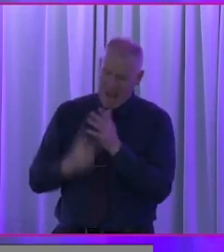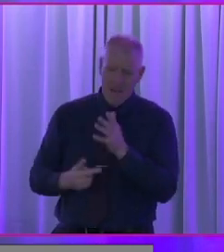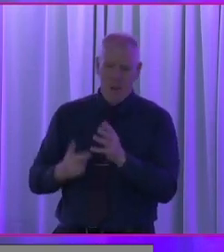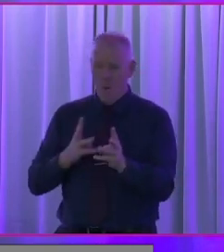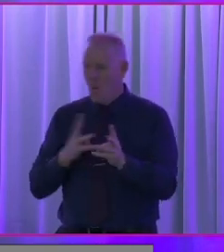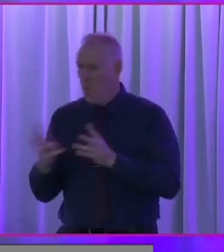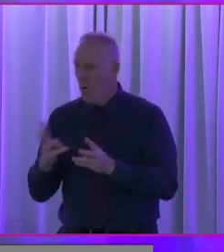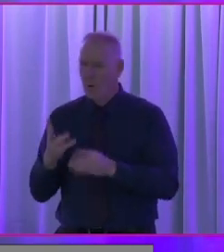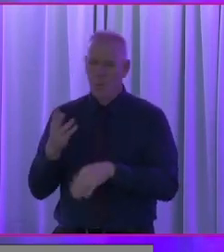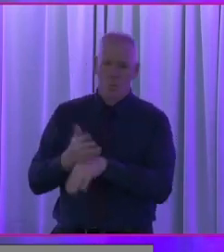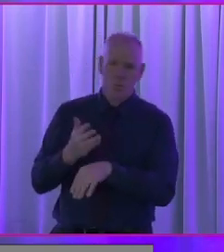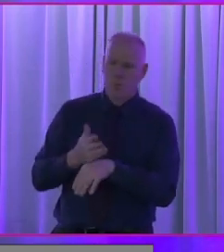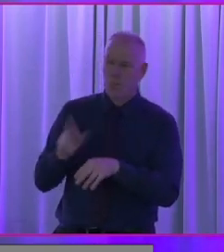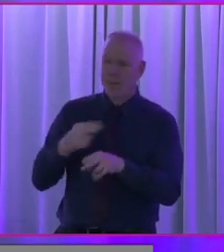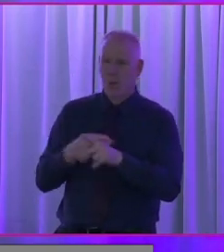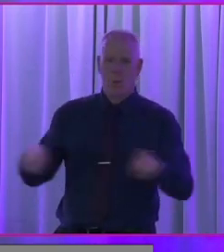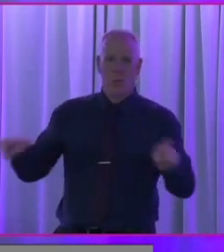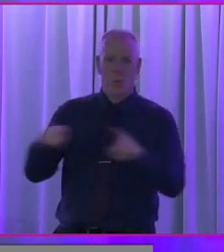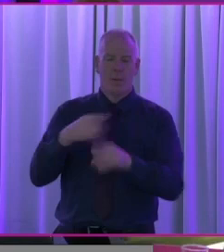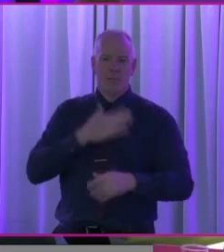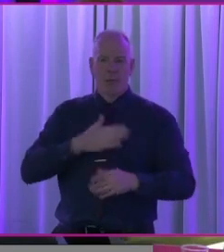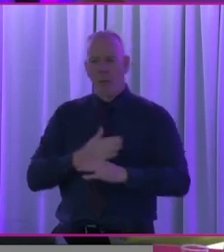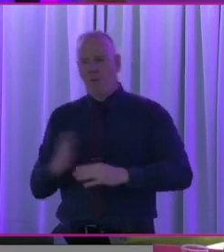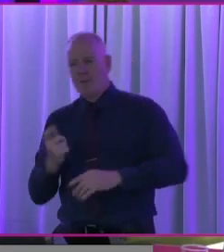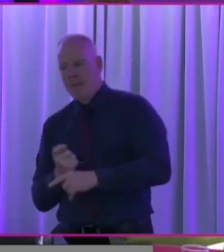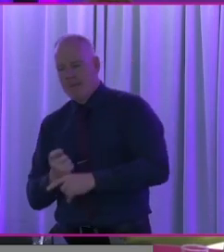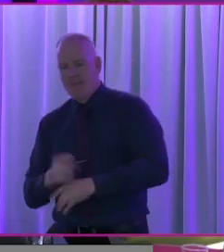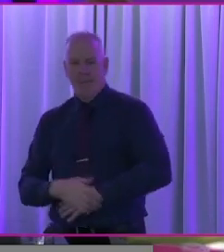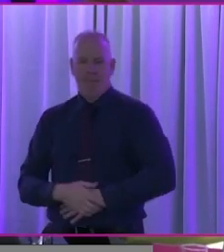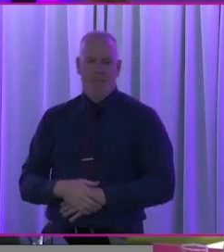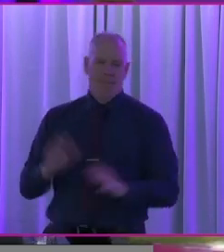job without you. Thank you very much and apologies, Christabel. Thank you.